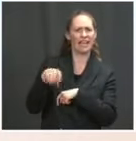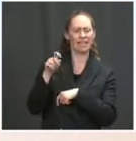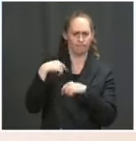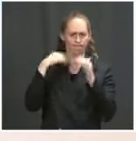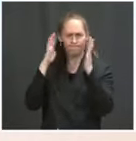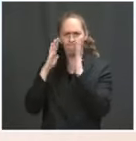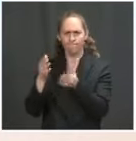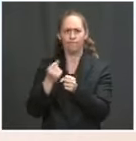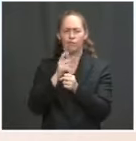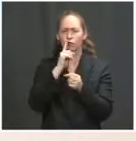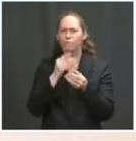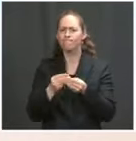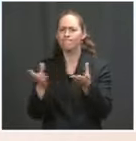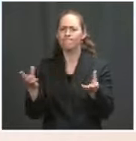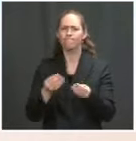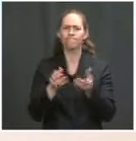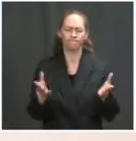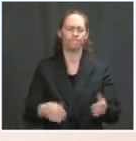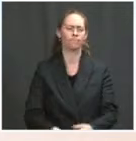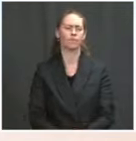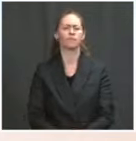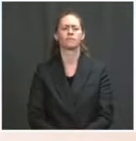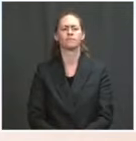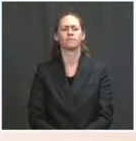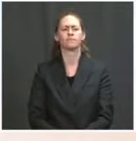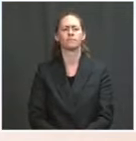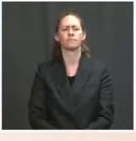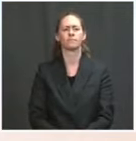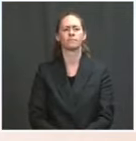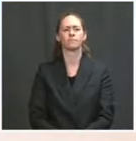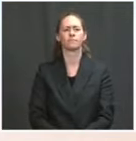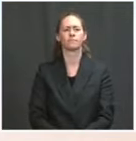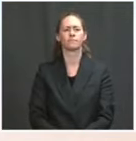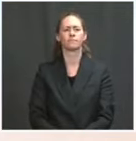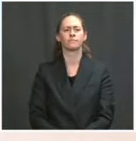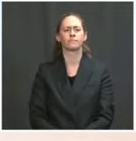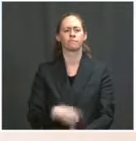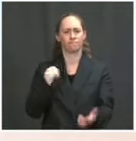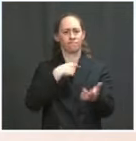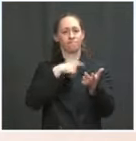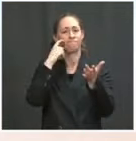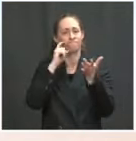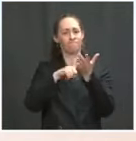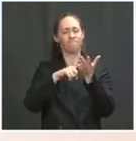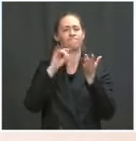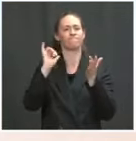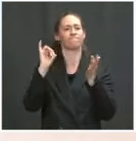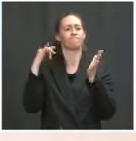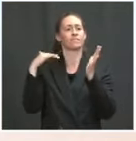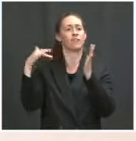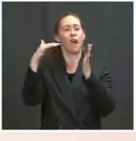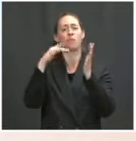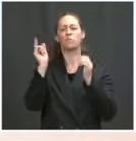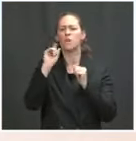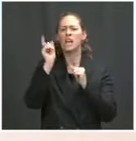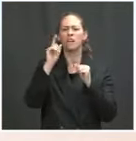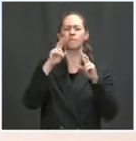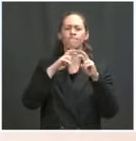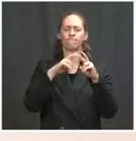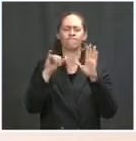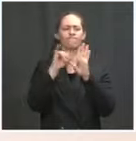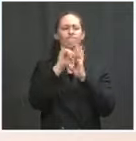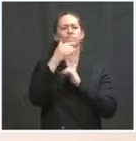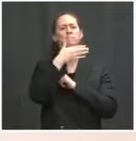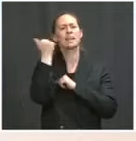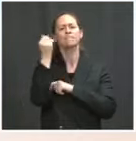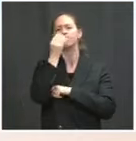tough study that one of the healthiest places in the country for children to eat is now in America's schools. So we're going to see that extended, and we're going to